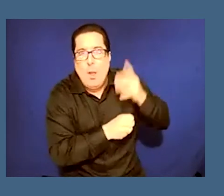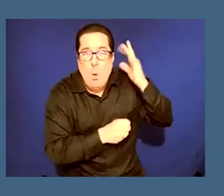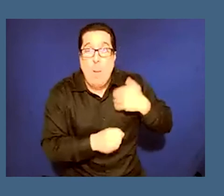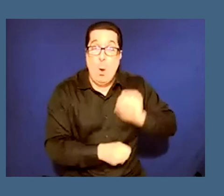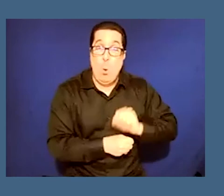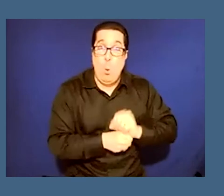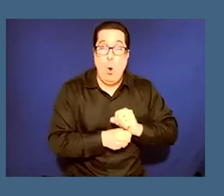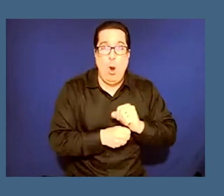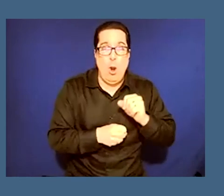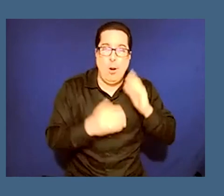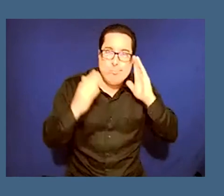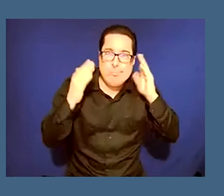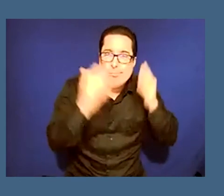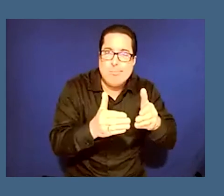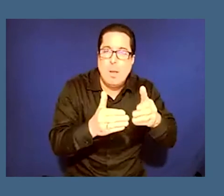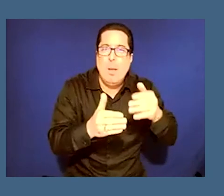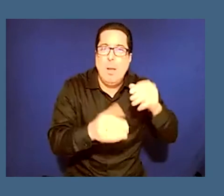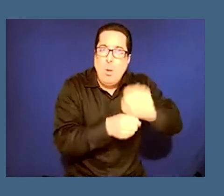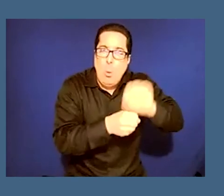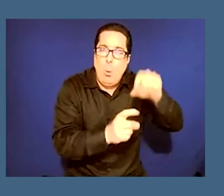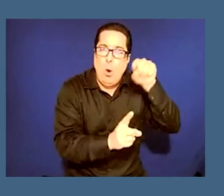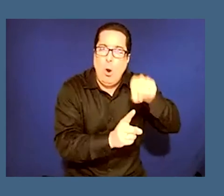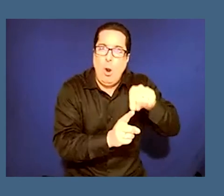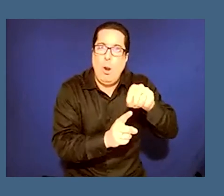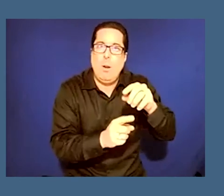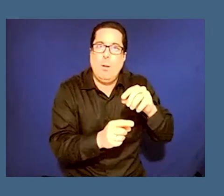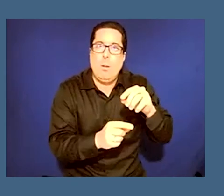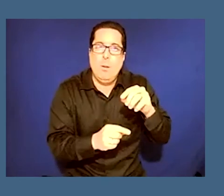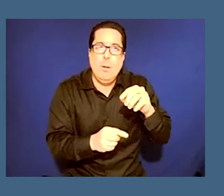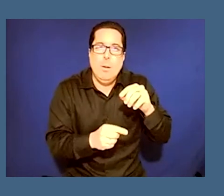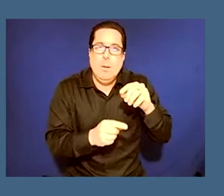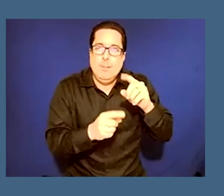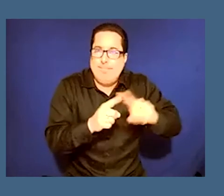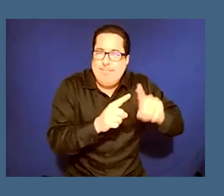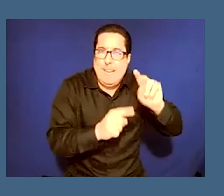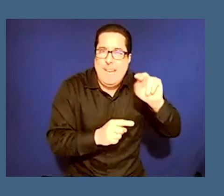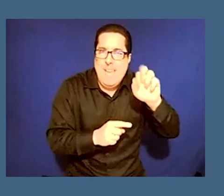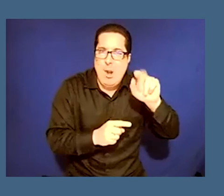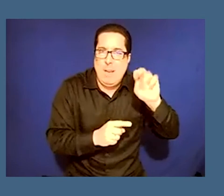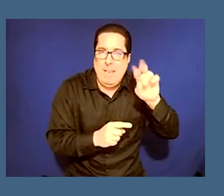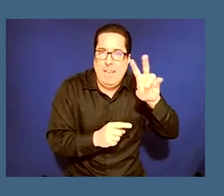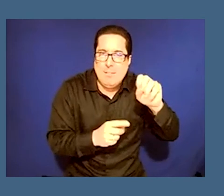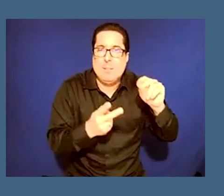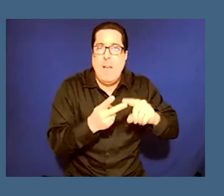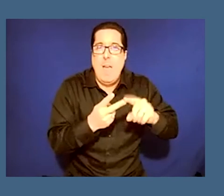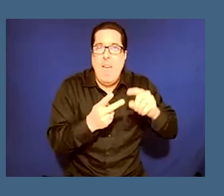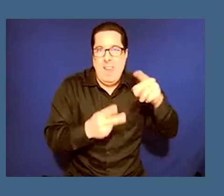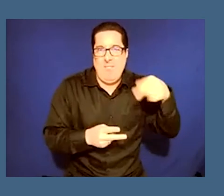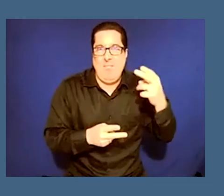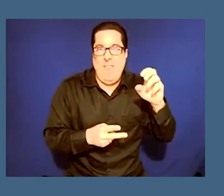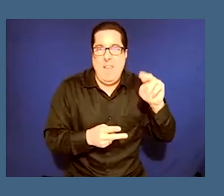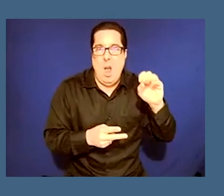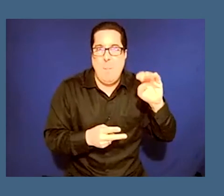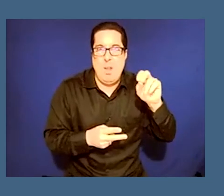attention to work that um to narrative is a phenomenon that makes people very uncomfortable and